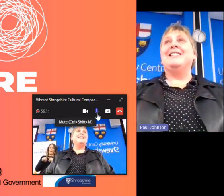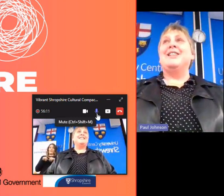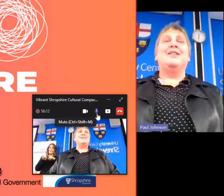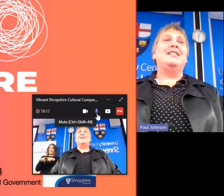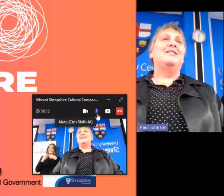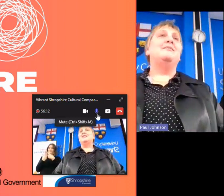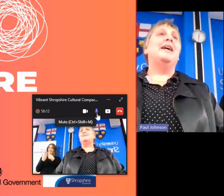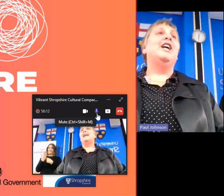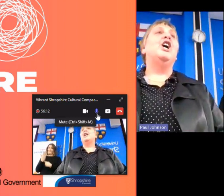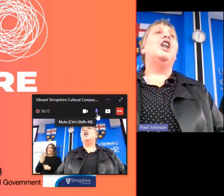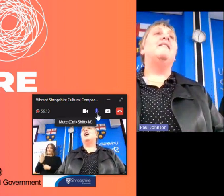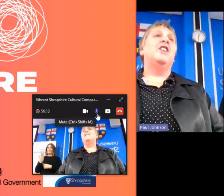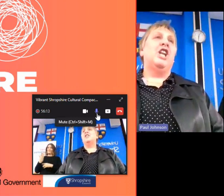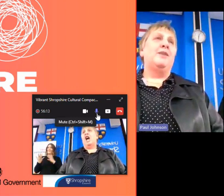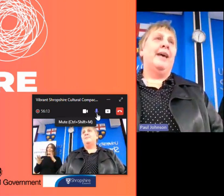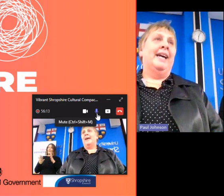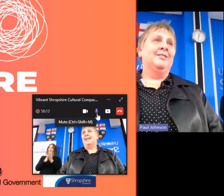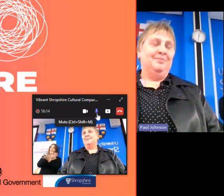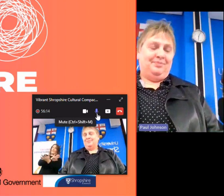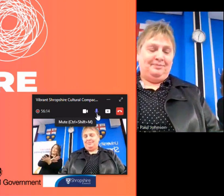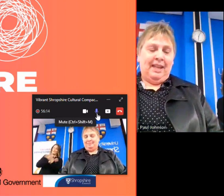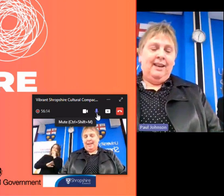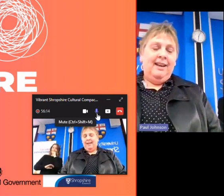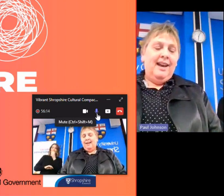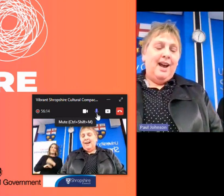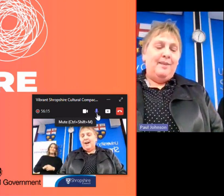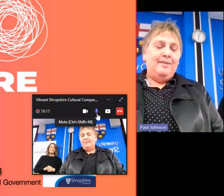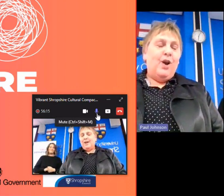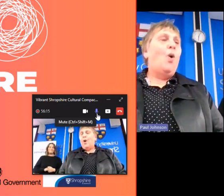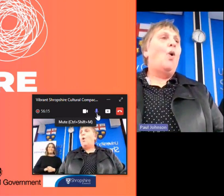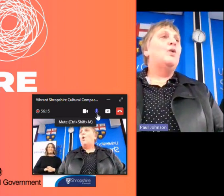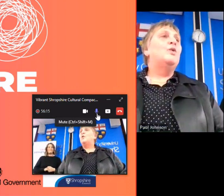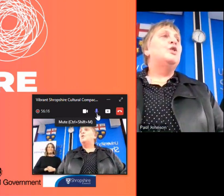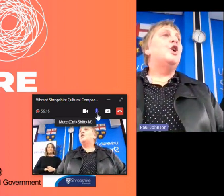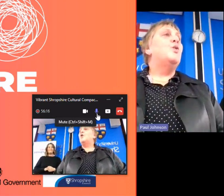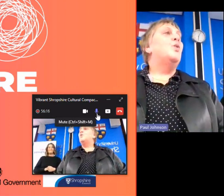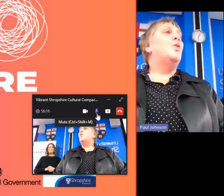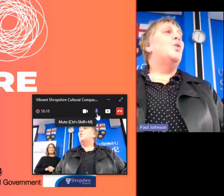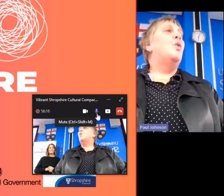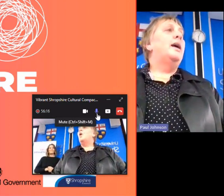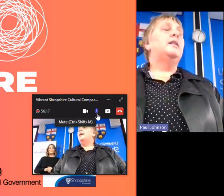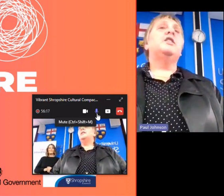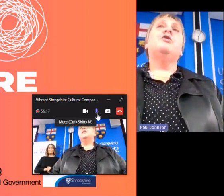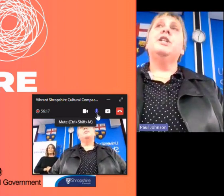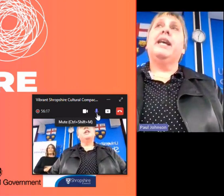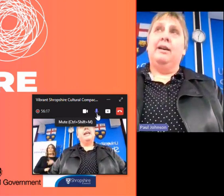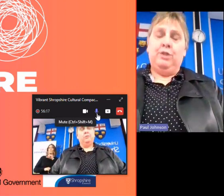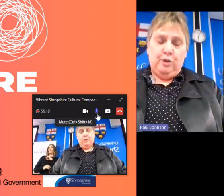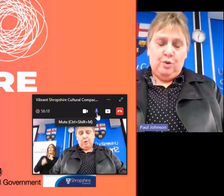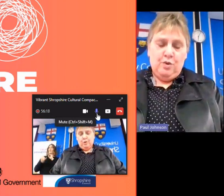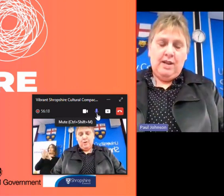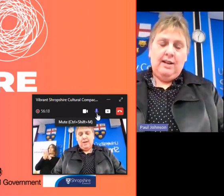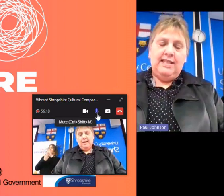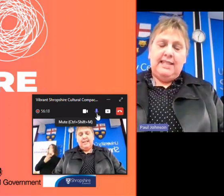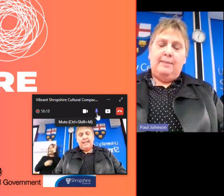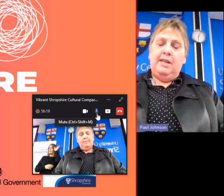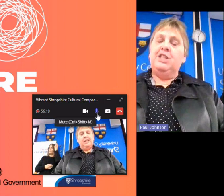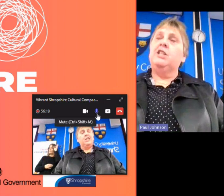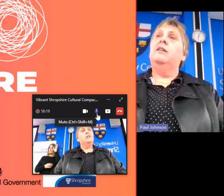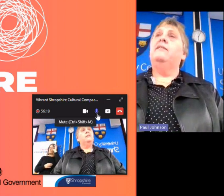my script because otherwise i'm going to make her life a nothing um so why has shropshire council